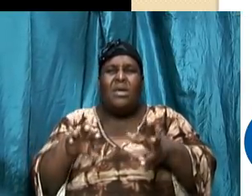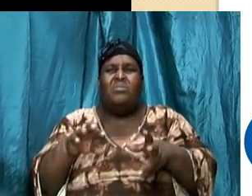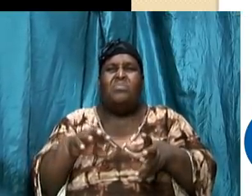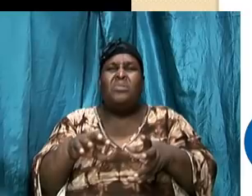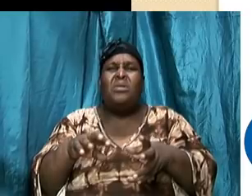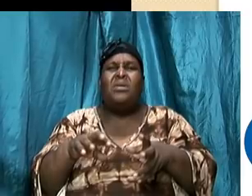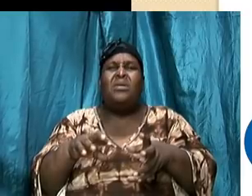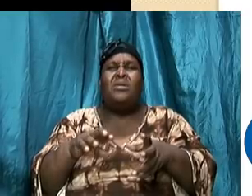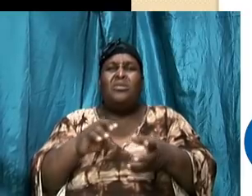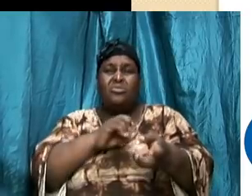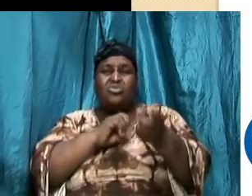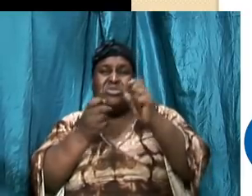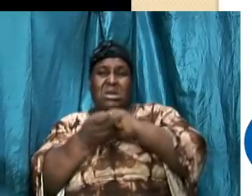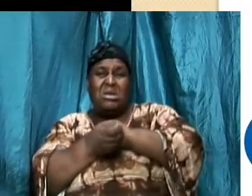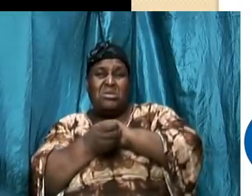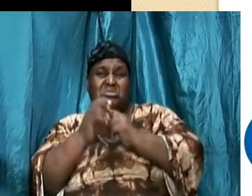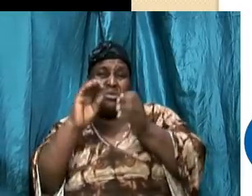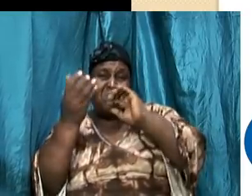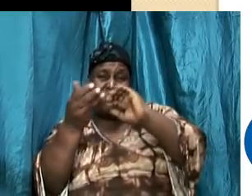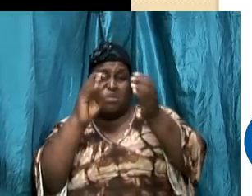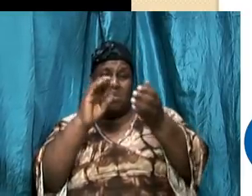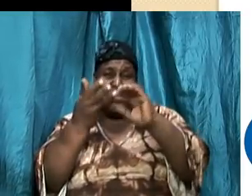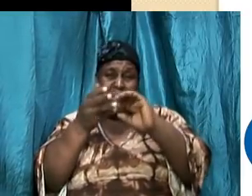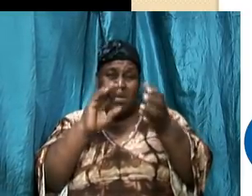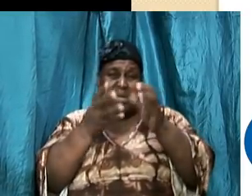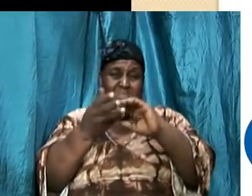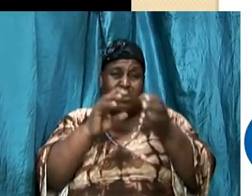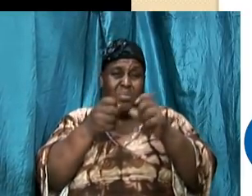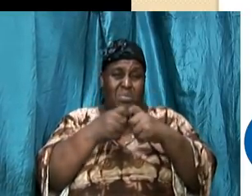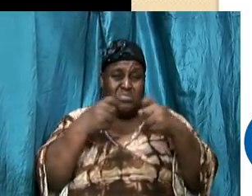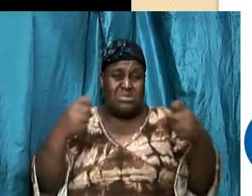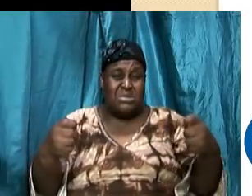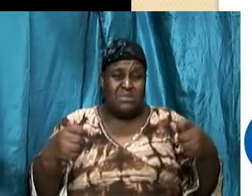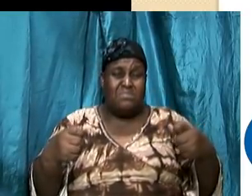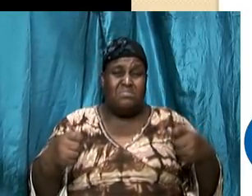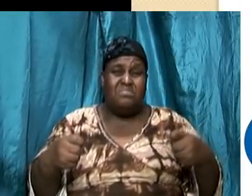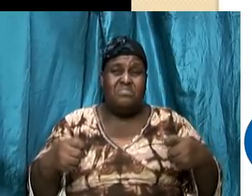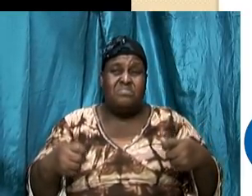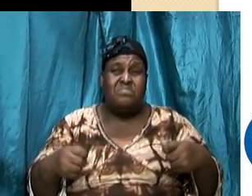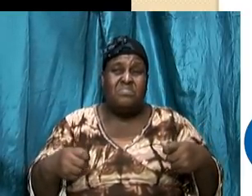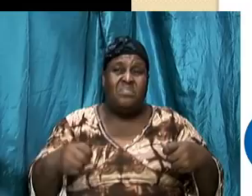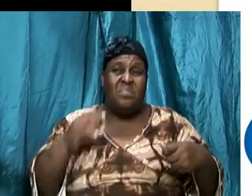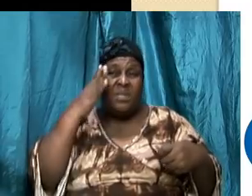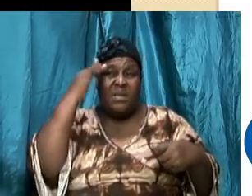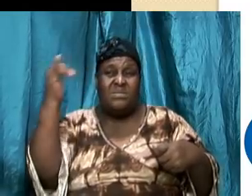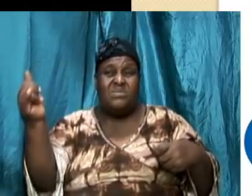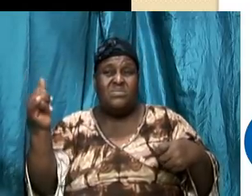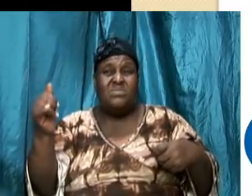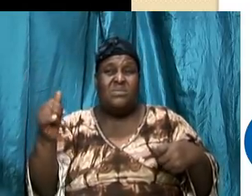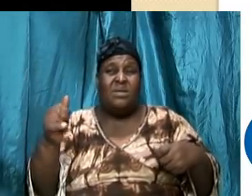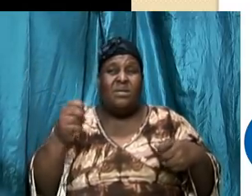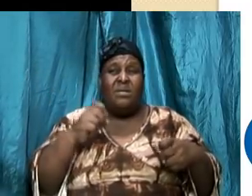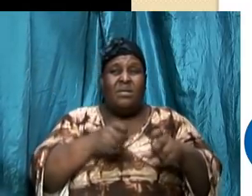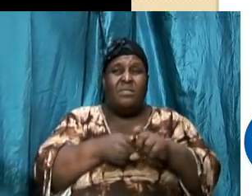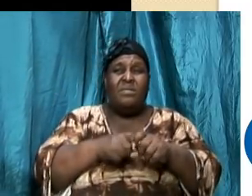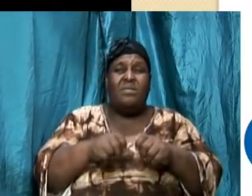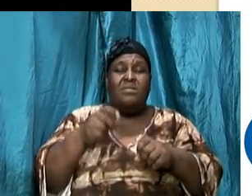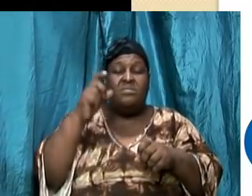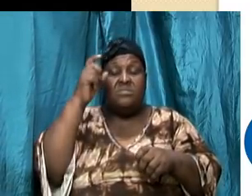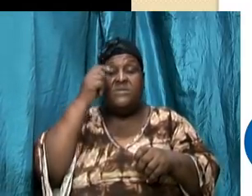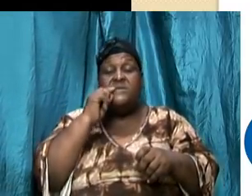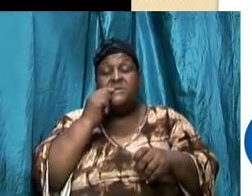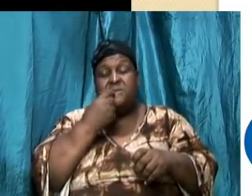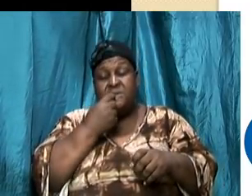this is the reason why the authors of the New Testament epistles earnestly plead with us as saints to give serious